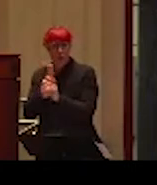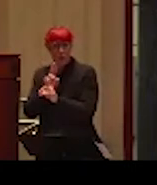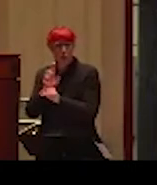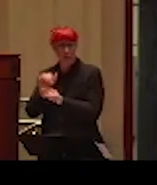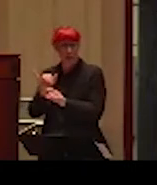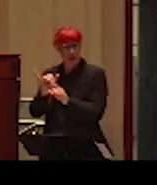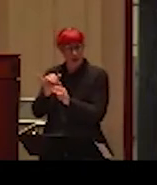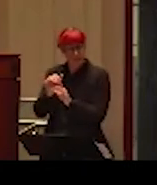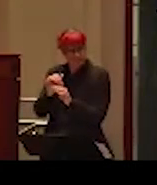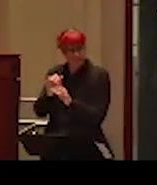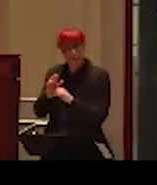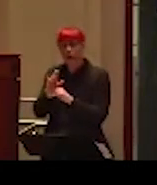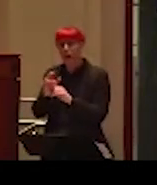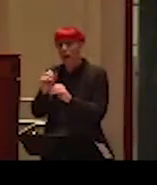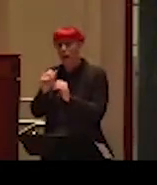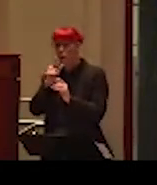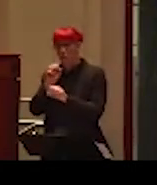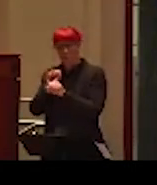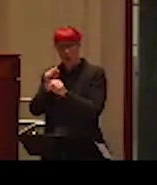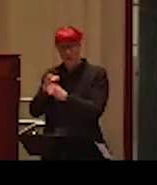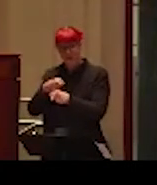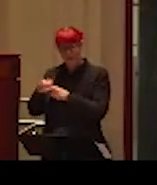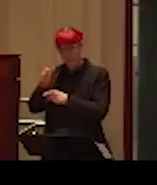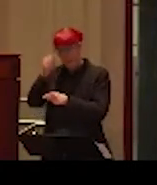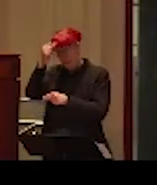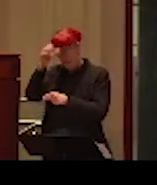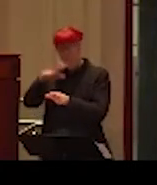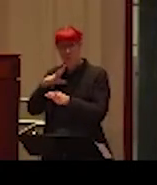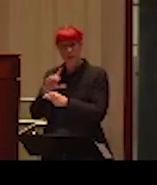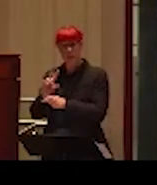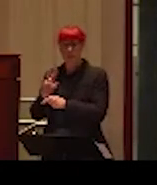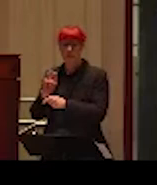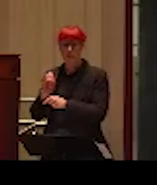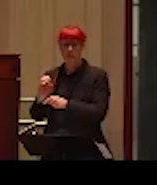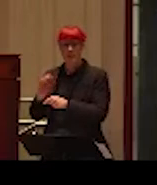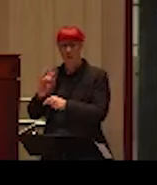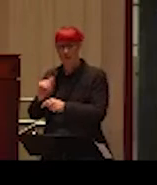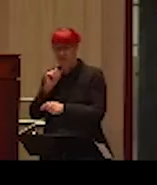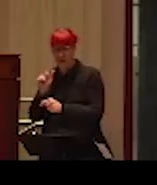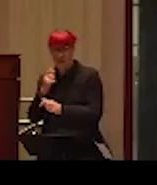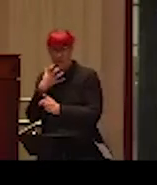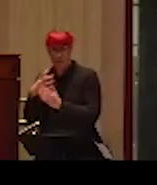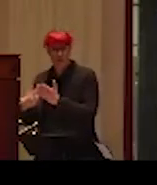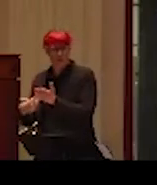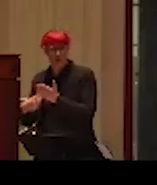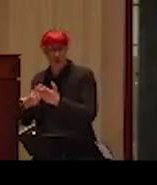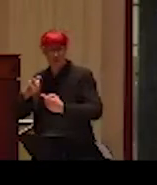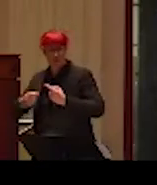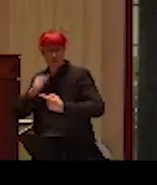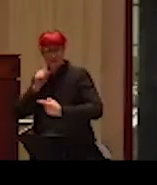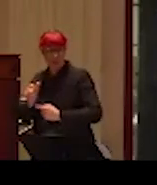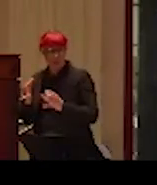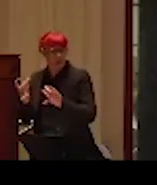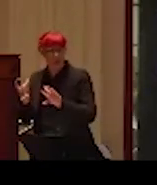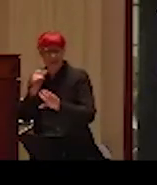who work in the field of men's victimization, don't really see the topic as controversial. We know that other people see it this way, and I explained